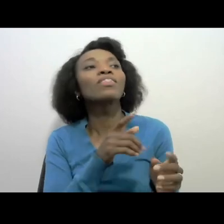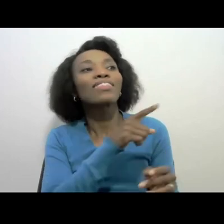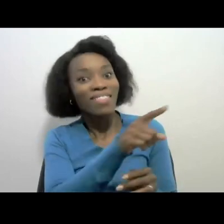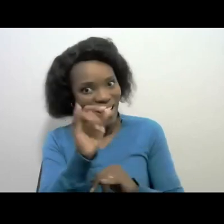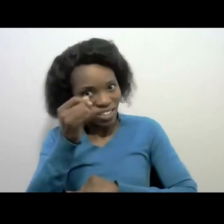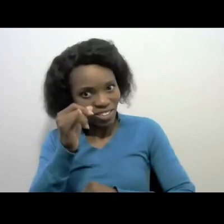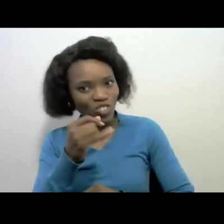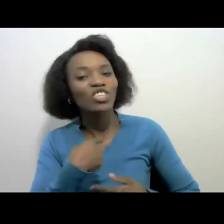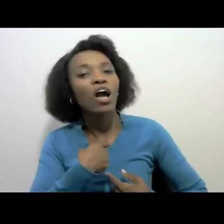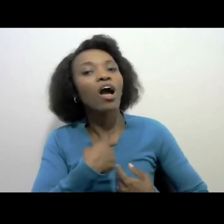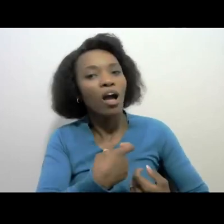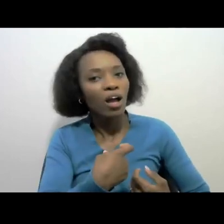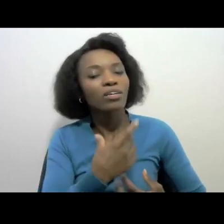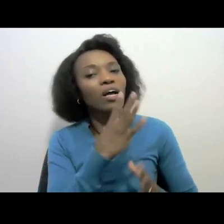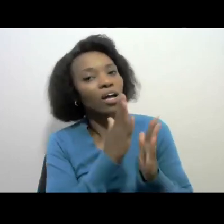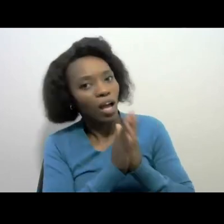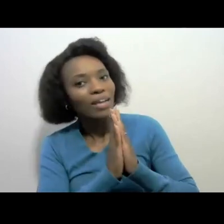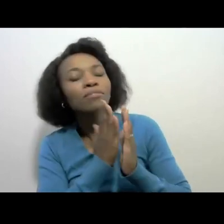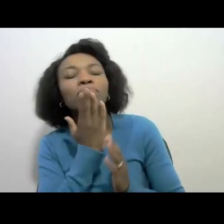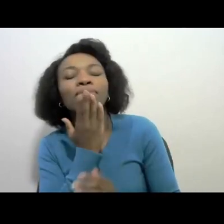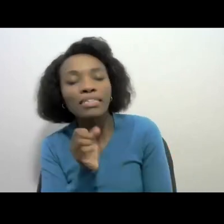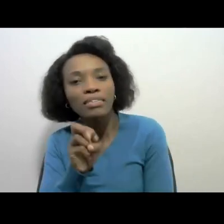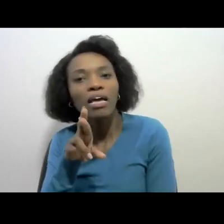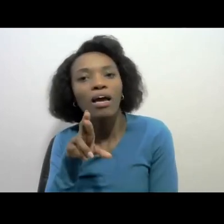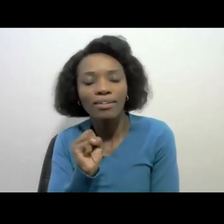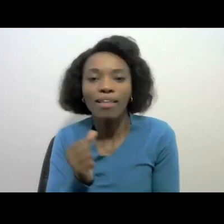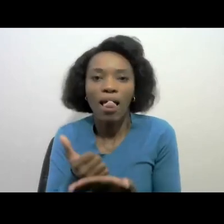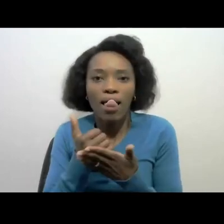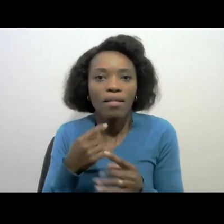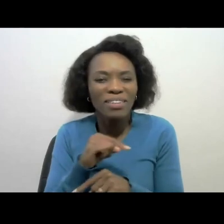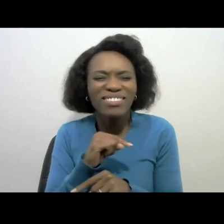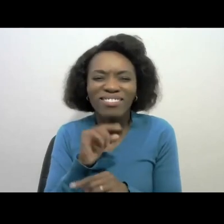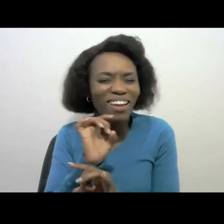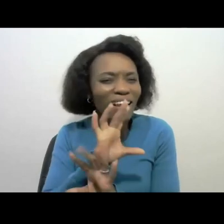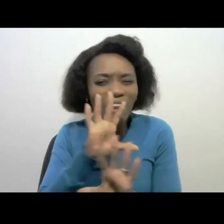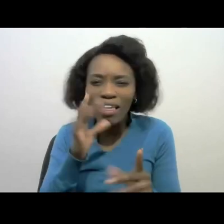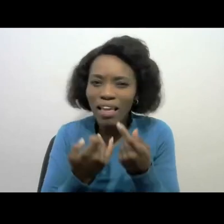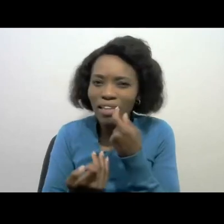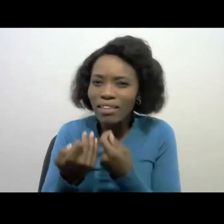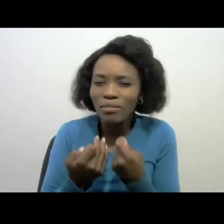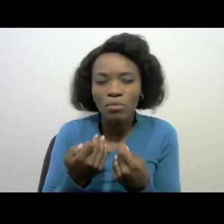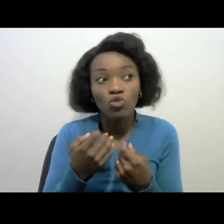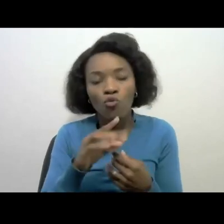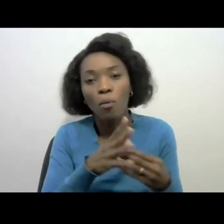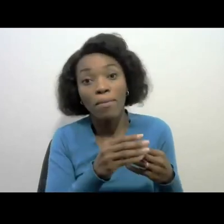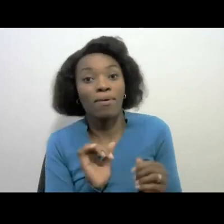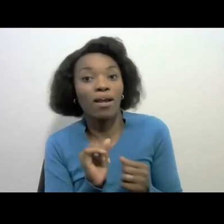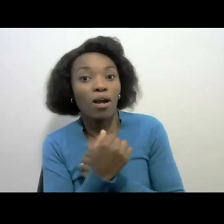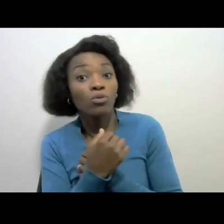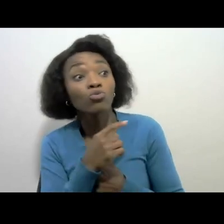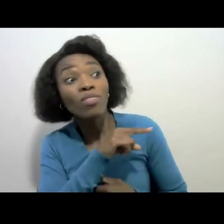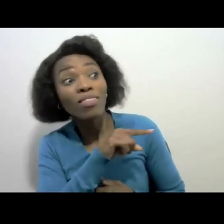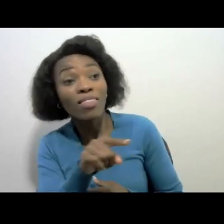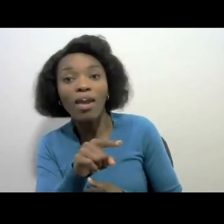say, we'd really like SaaS to assist us in providing clarity and certainty to our members so that they know their